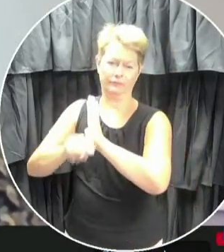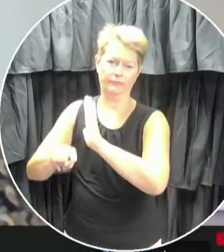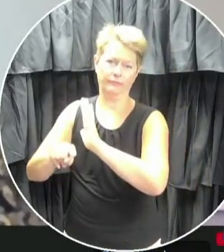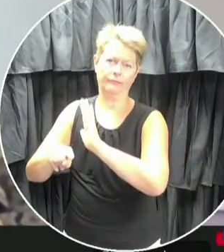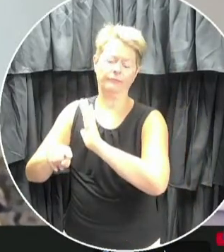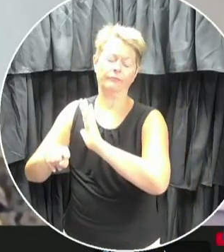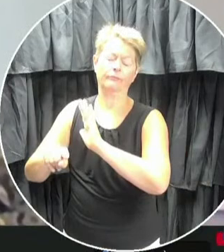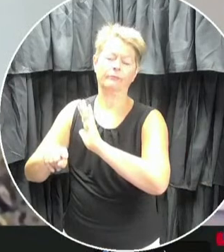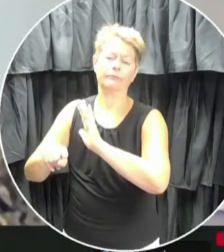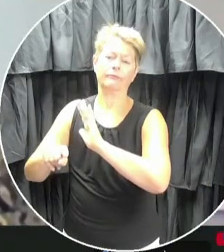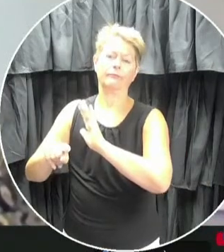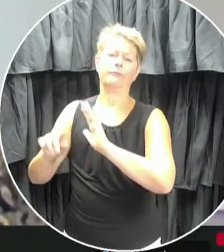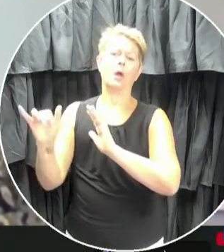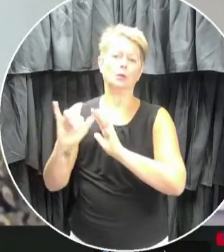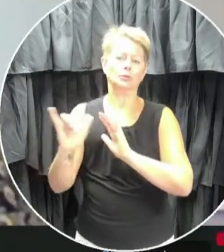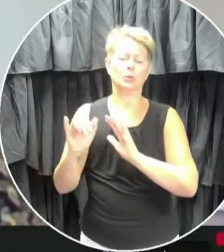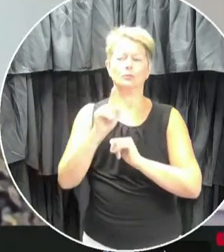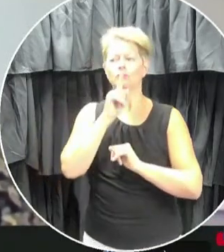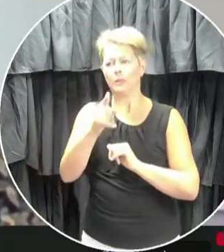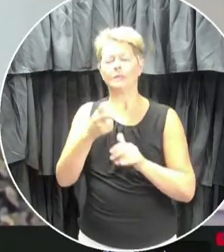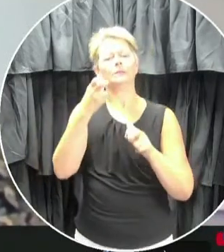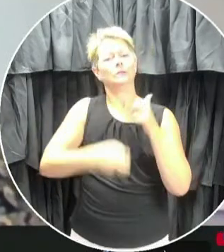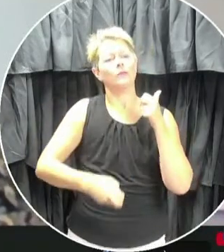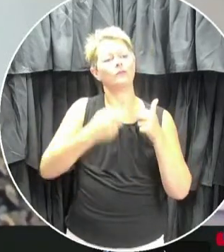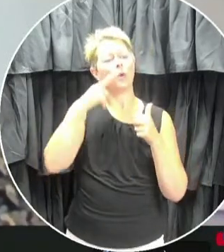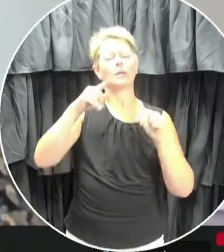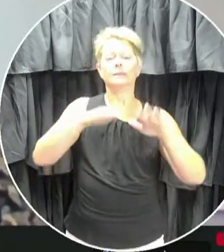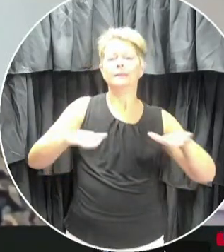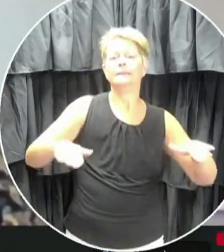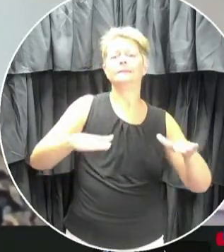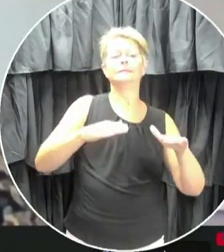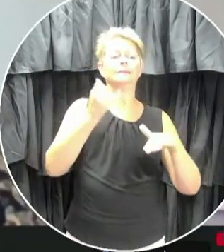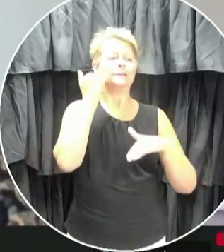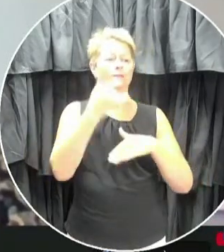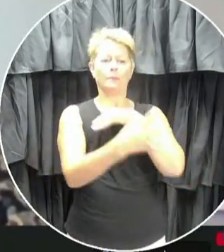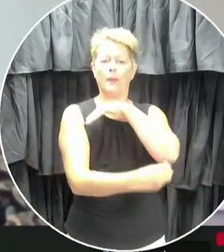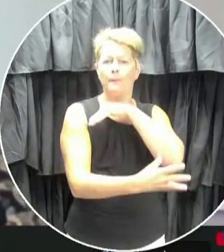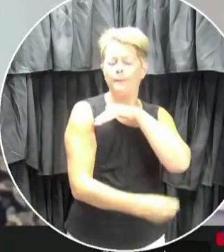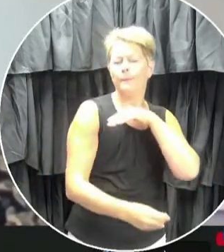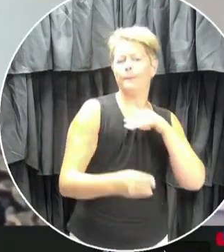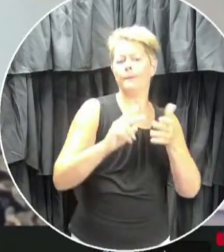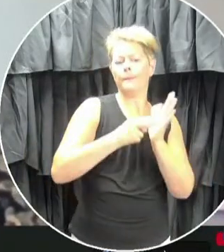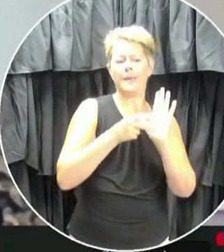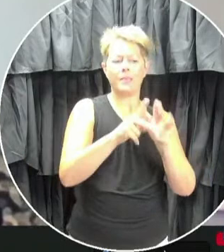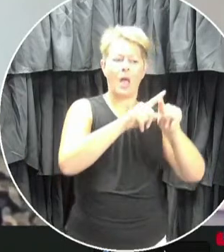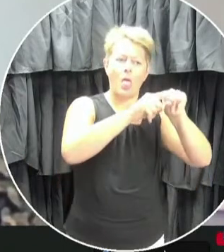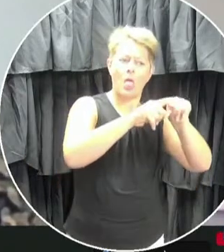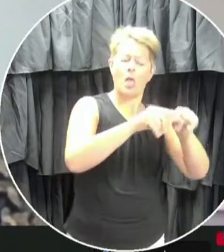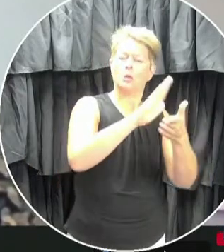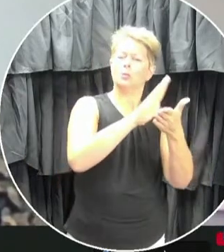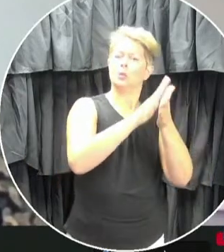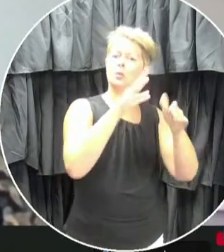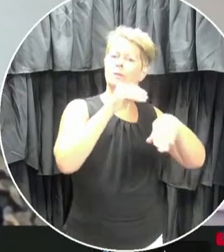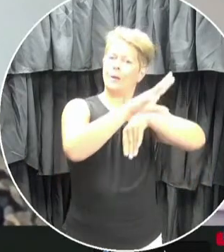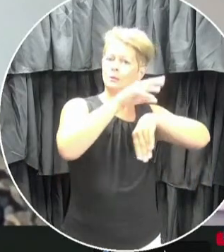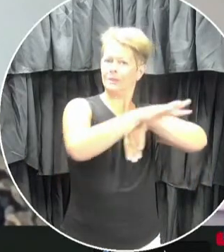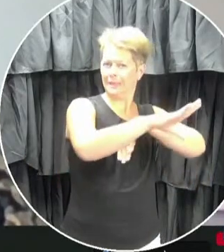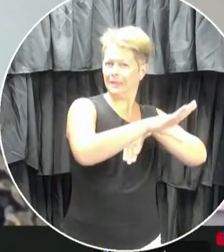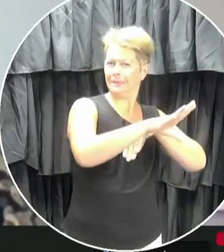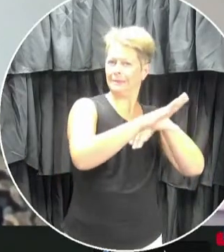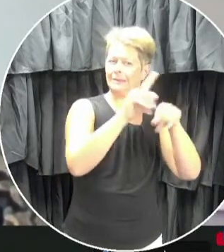and pose additional hardships for children who live in poverty and those who rely on school-based counseling and other professional supports.